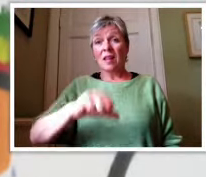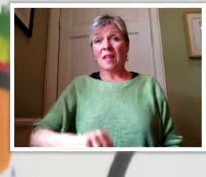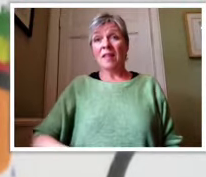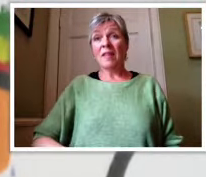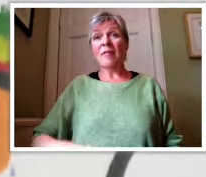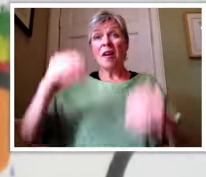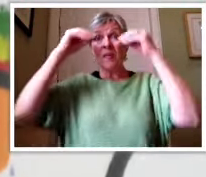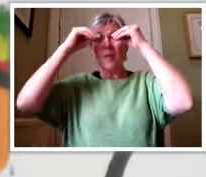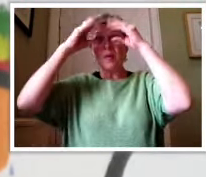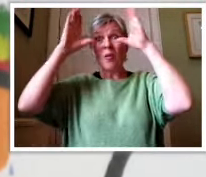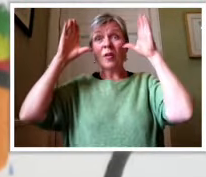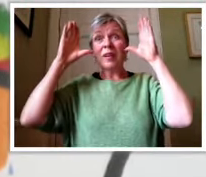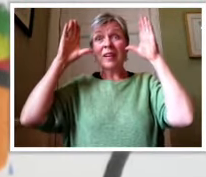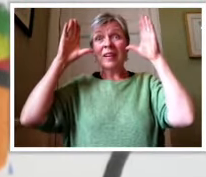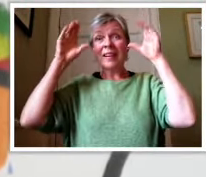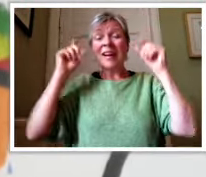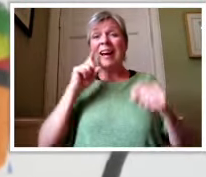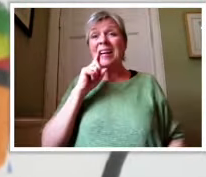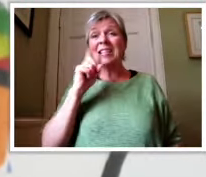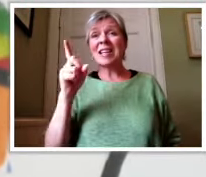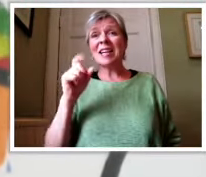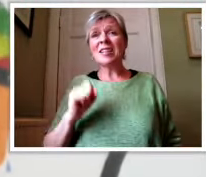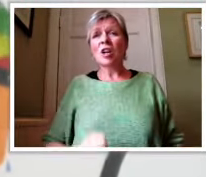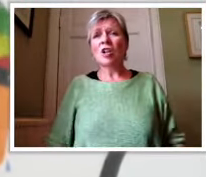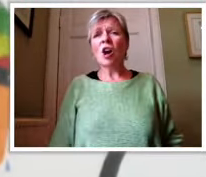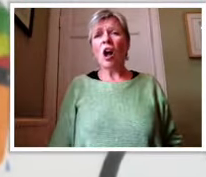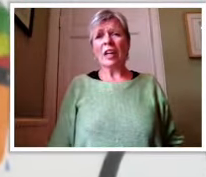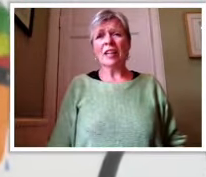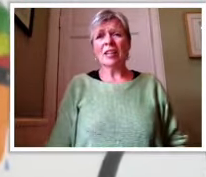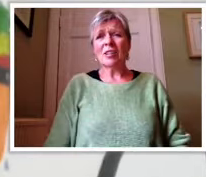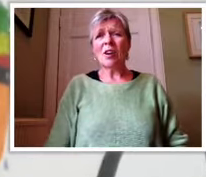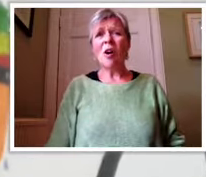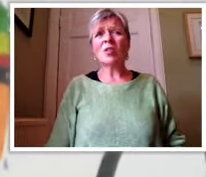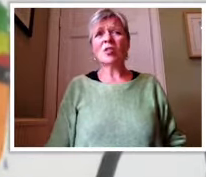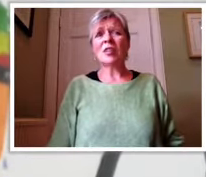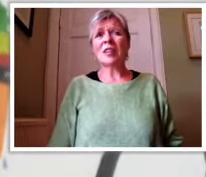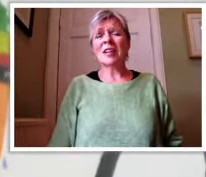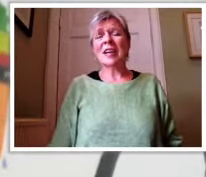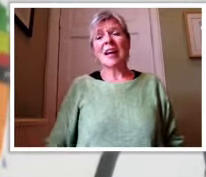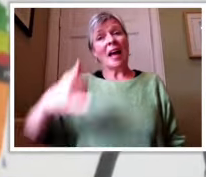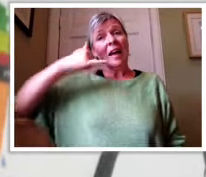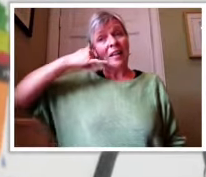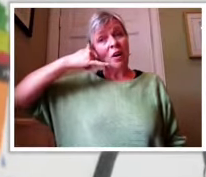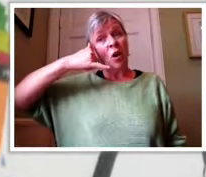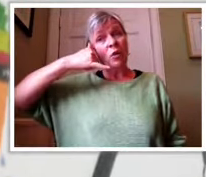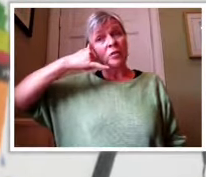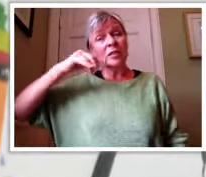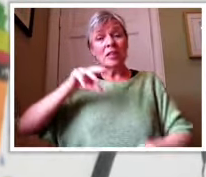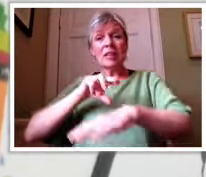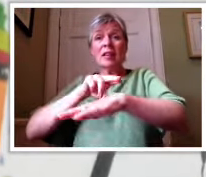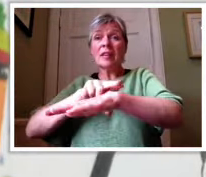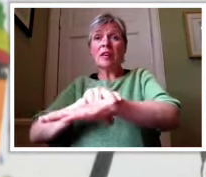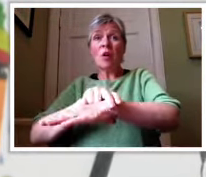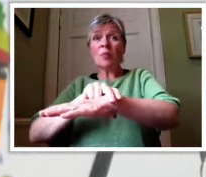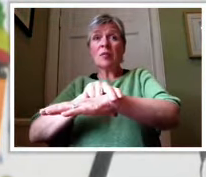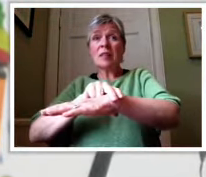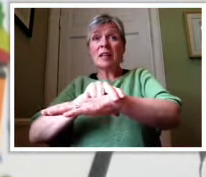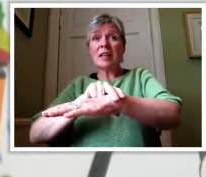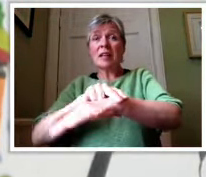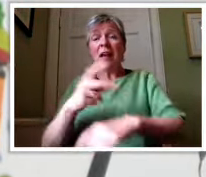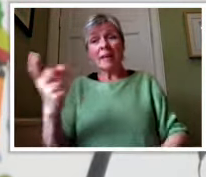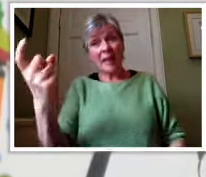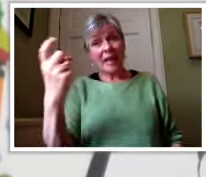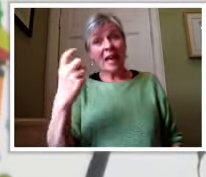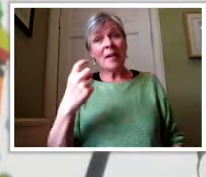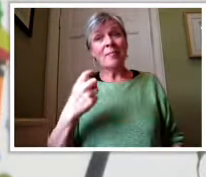The farmer woke and said, Golly gosh! He called the cops.